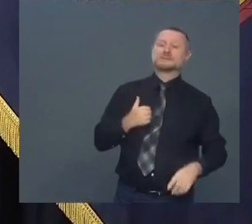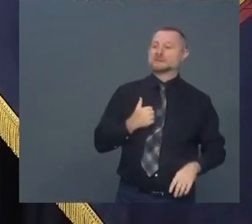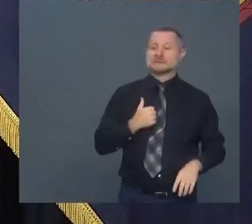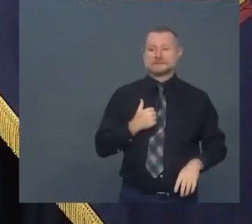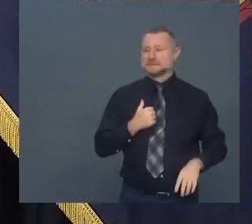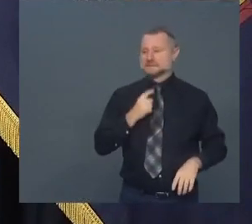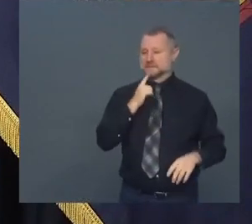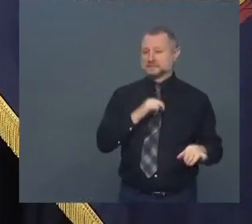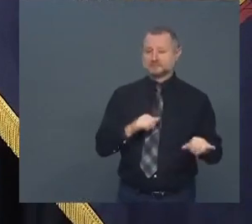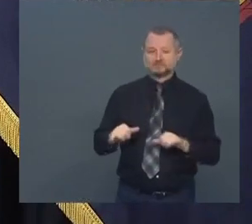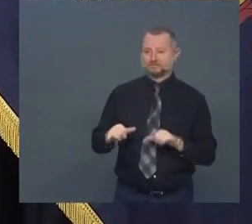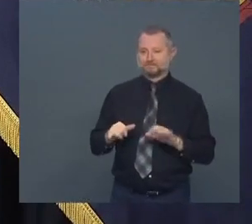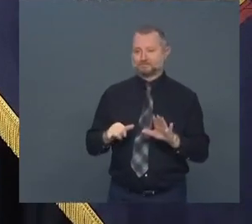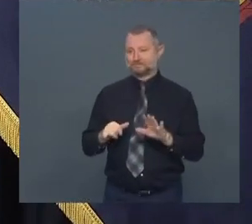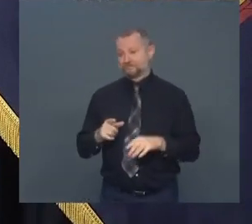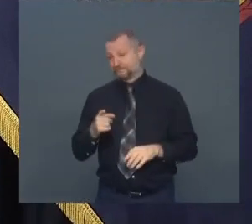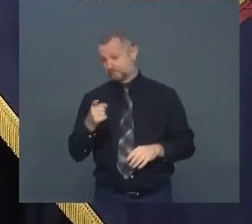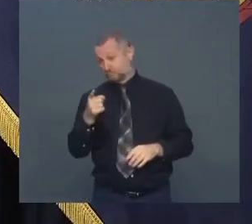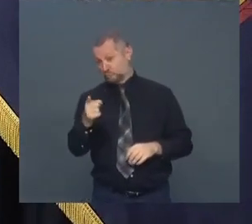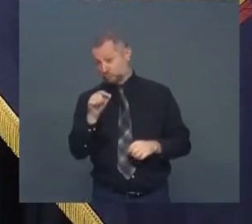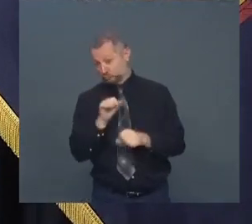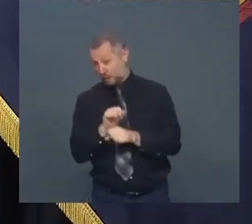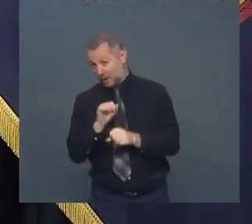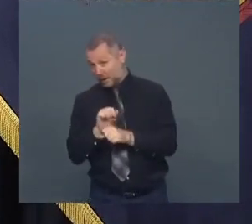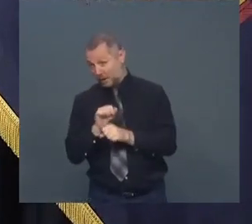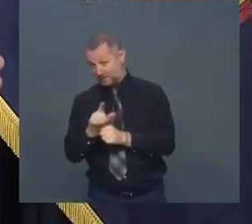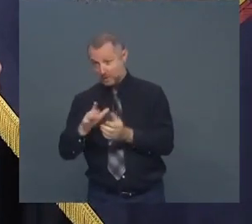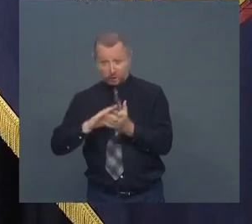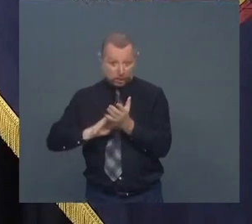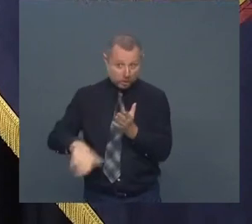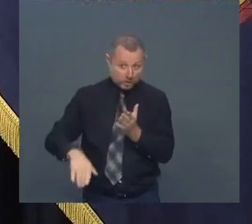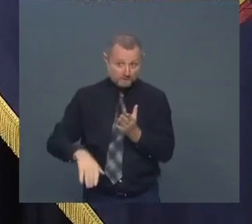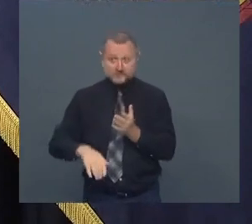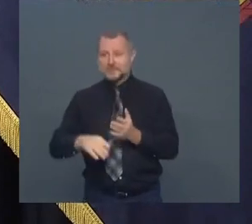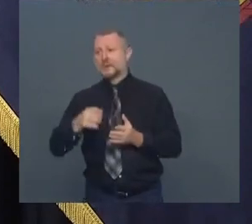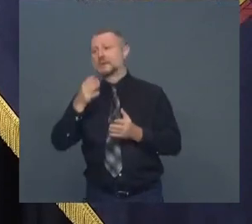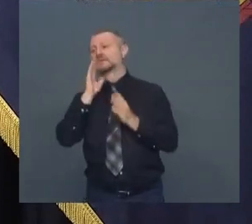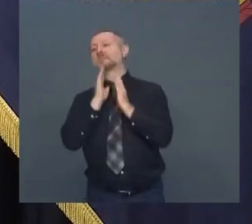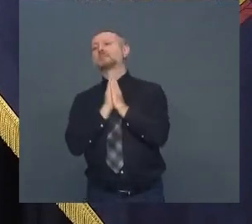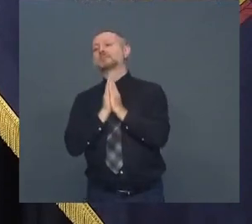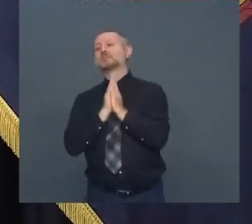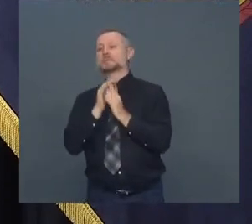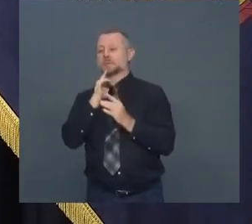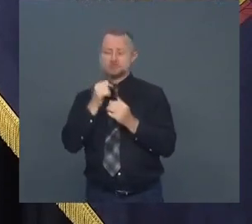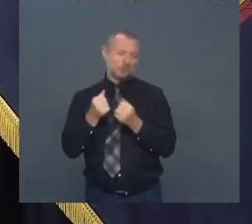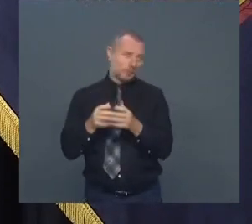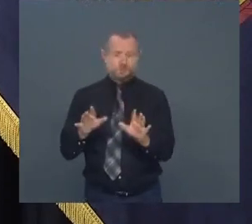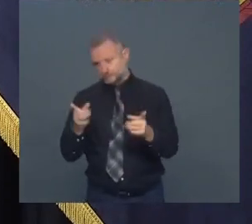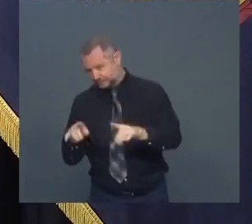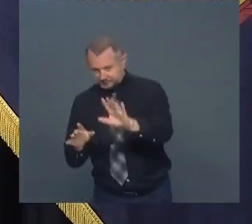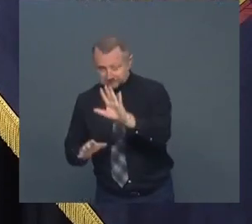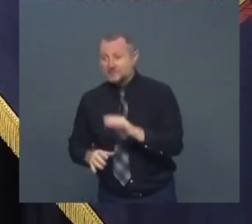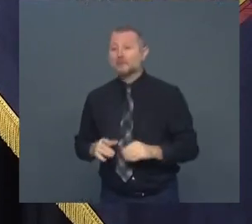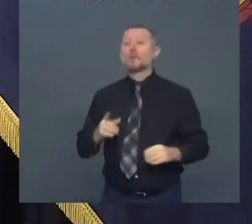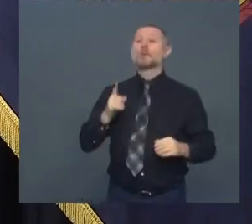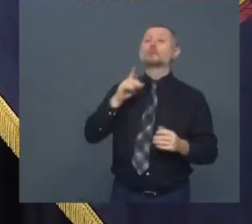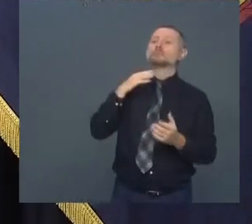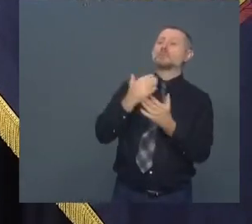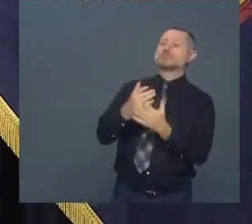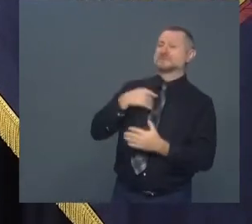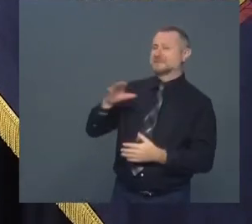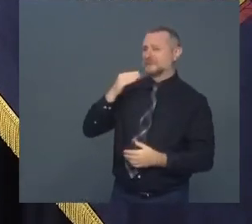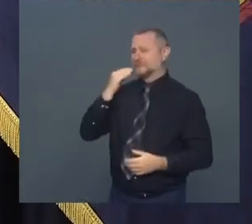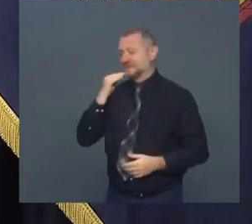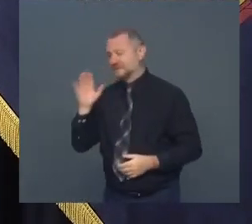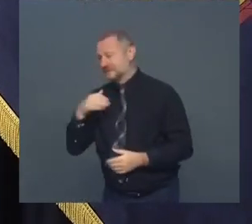Borrowing lose your job, God forbid. You go home and you say to your wife, I lost my job.